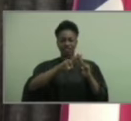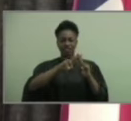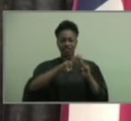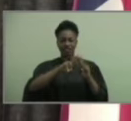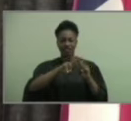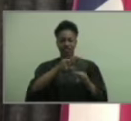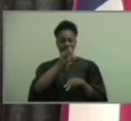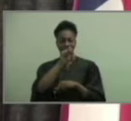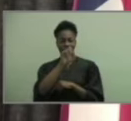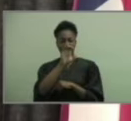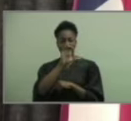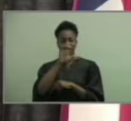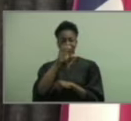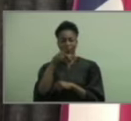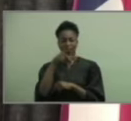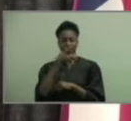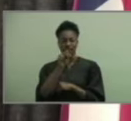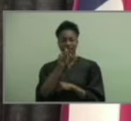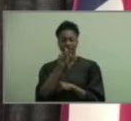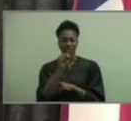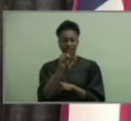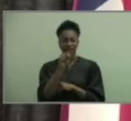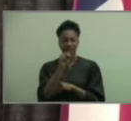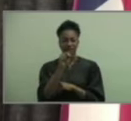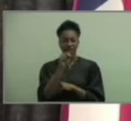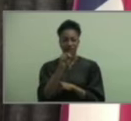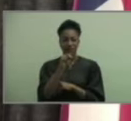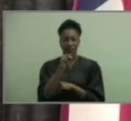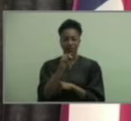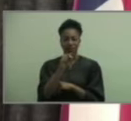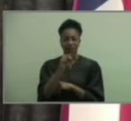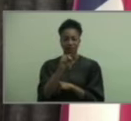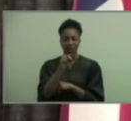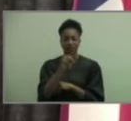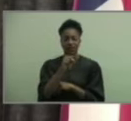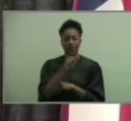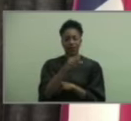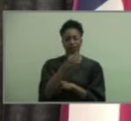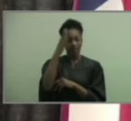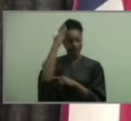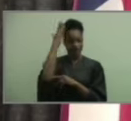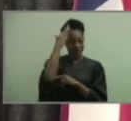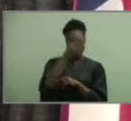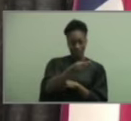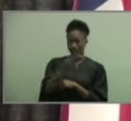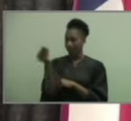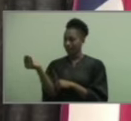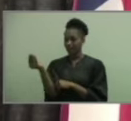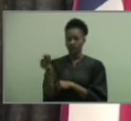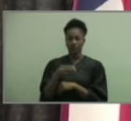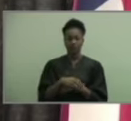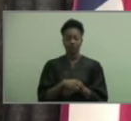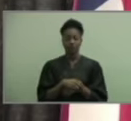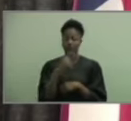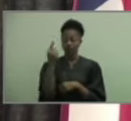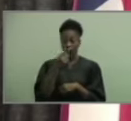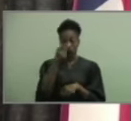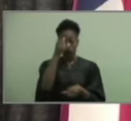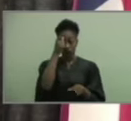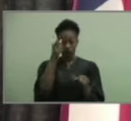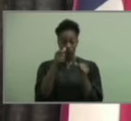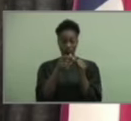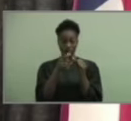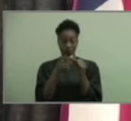SCCPSS, pass the cap. Always remember